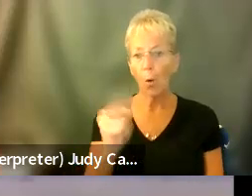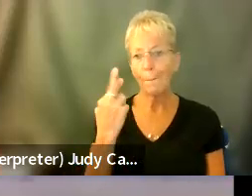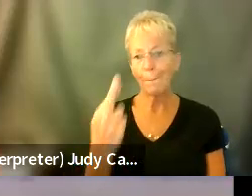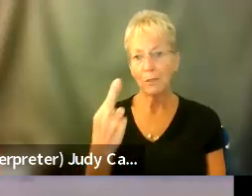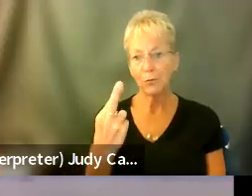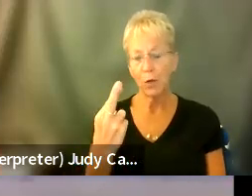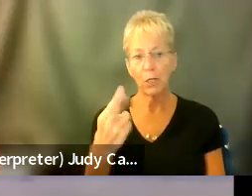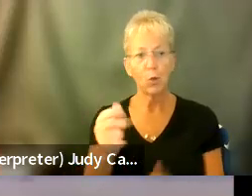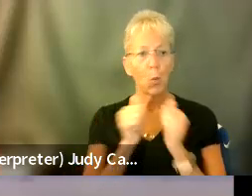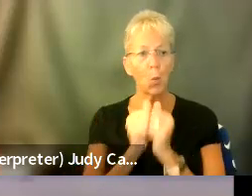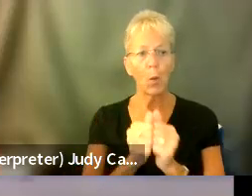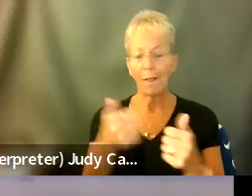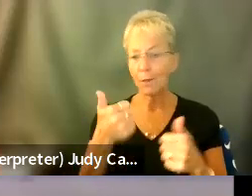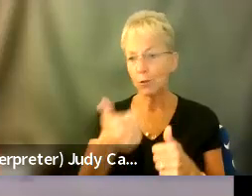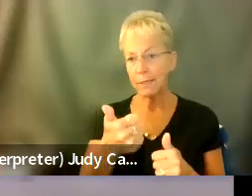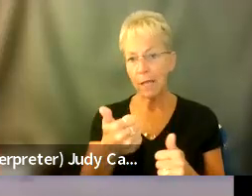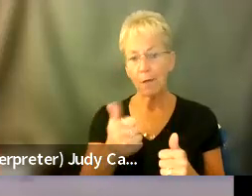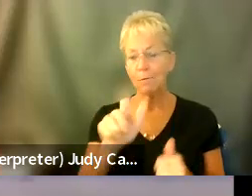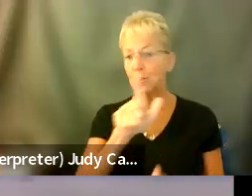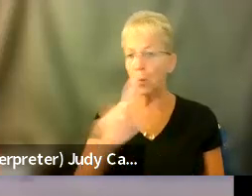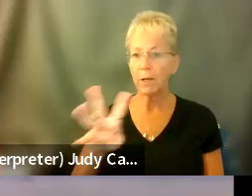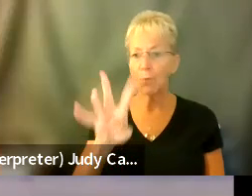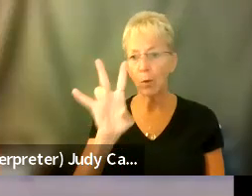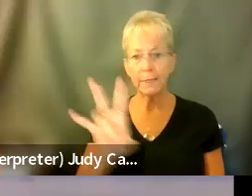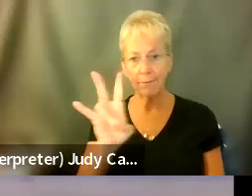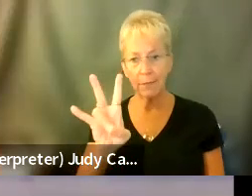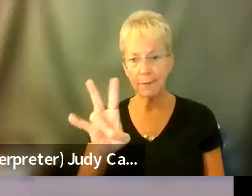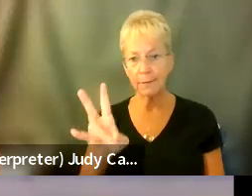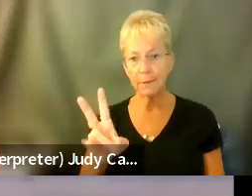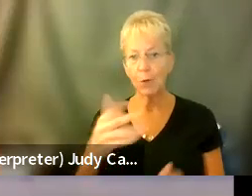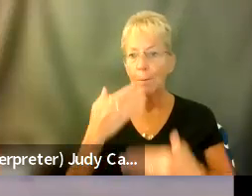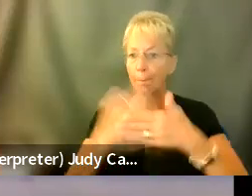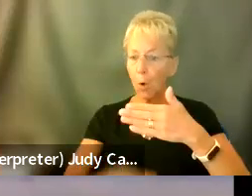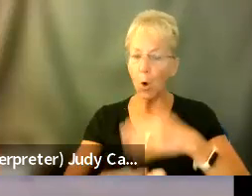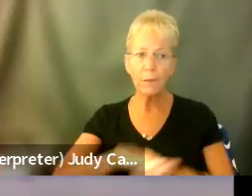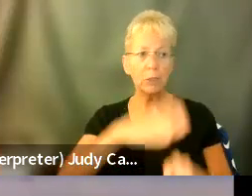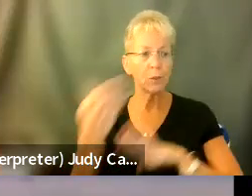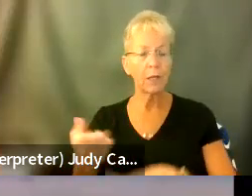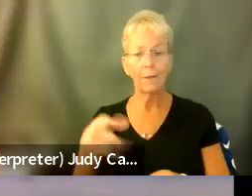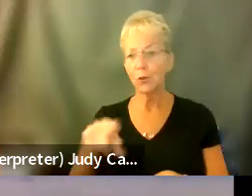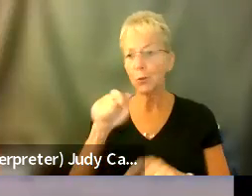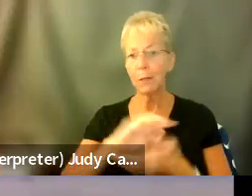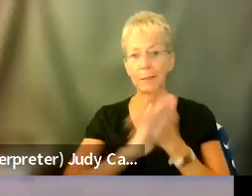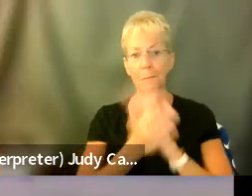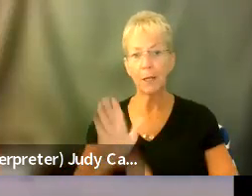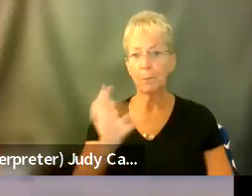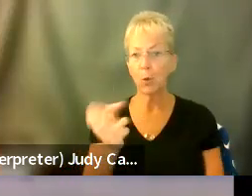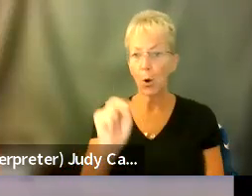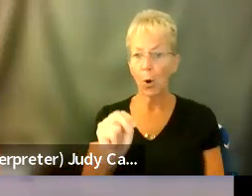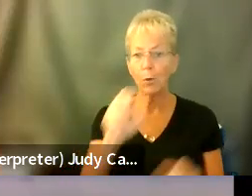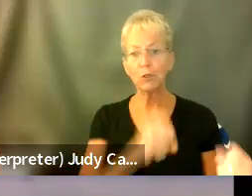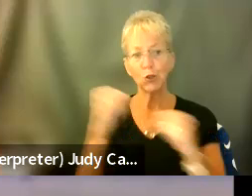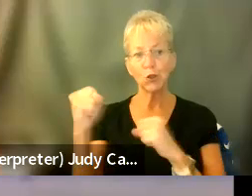yourself more than anyone else, 24 hours a day from birth to death. You must become your own cheerleader